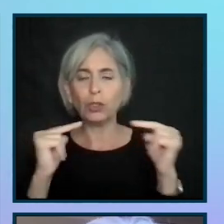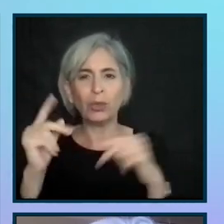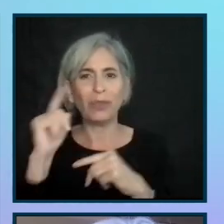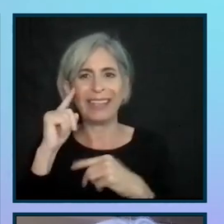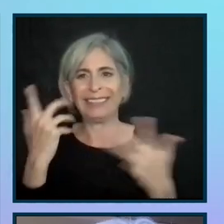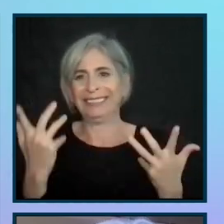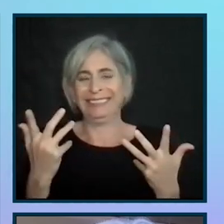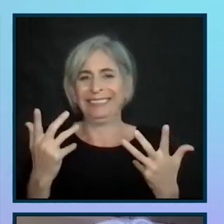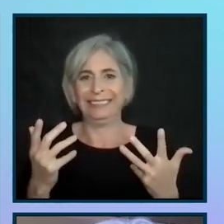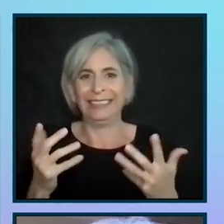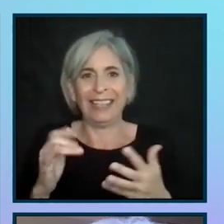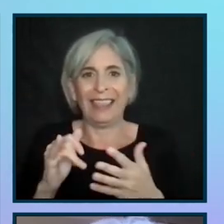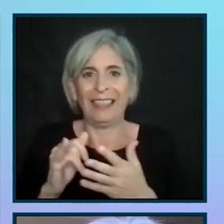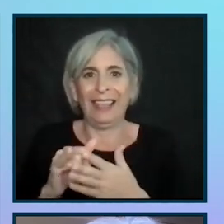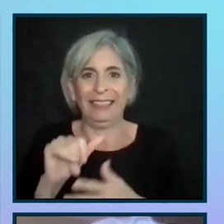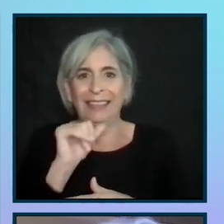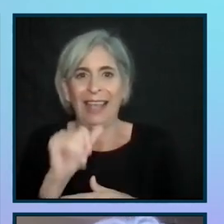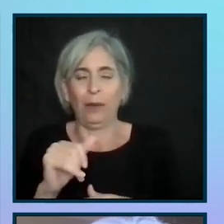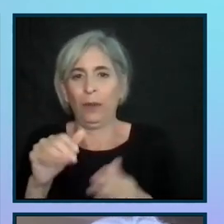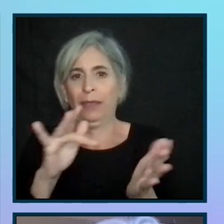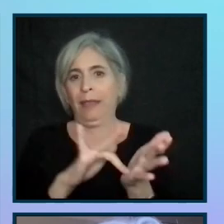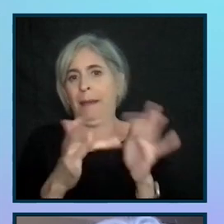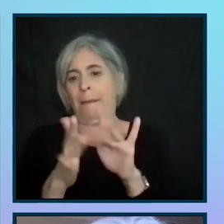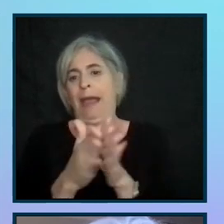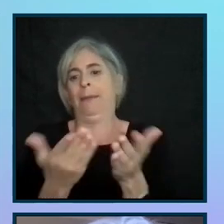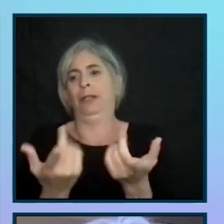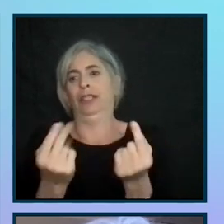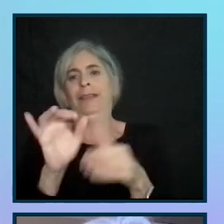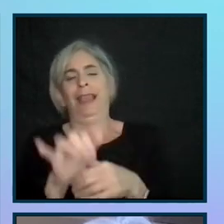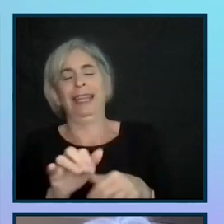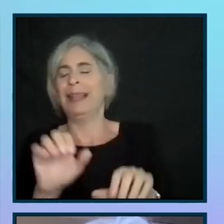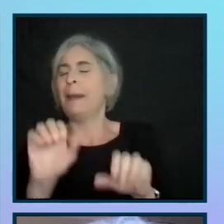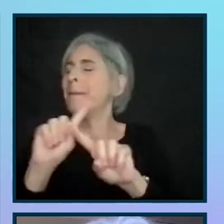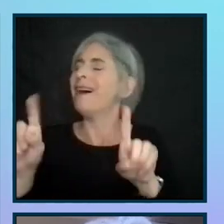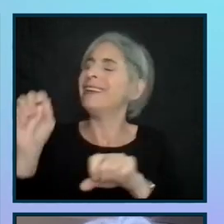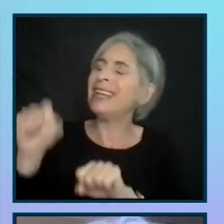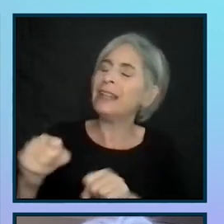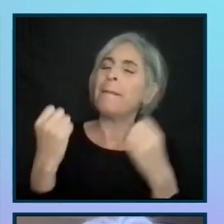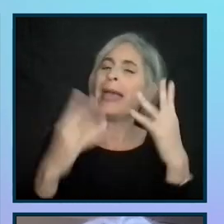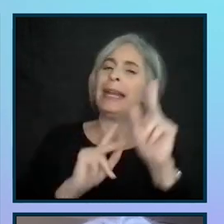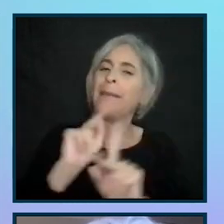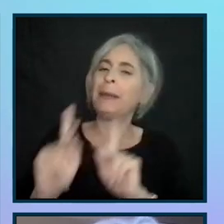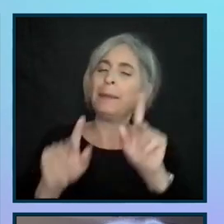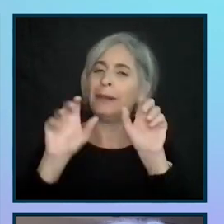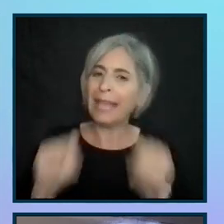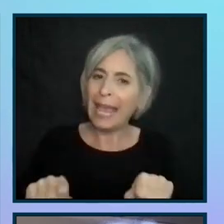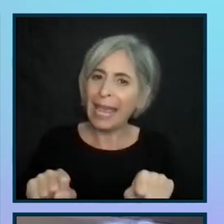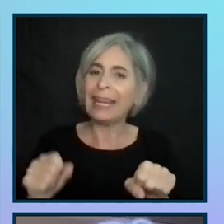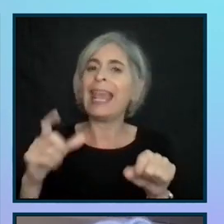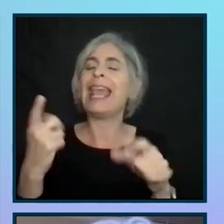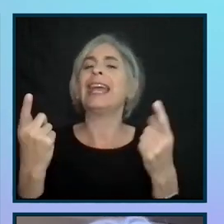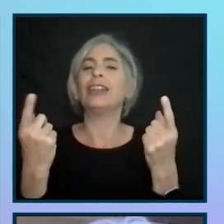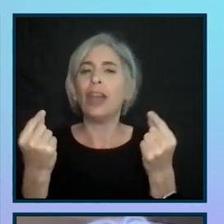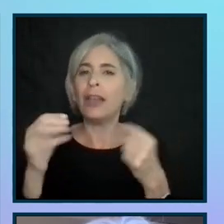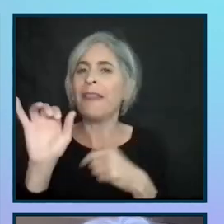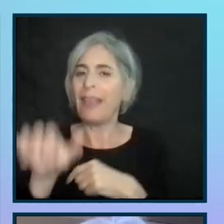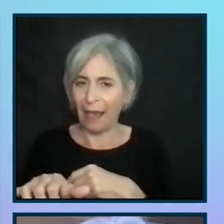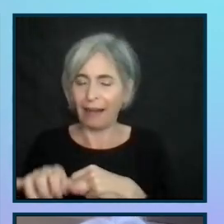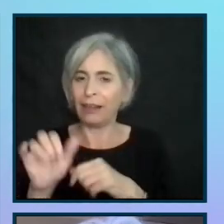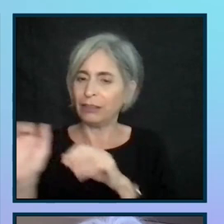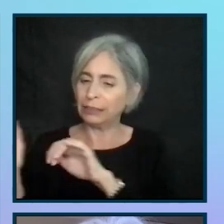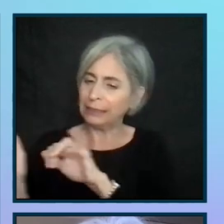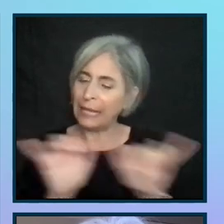does. And it's something a lot of people do and a lot of people can do. And the